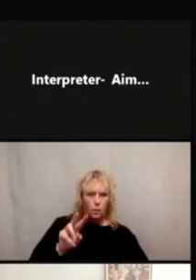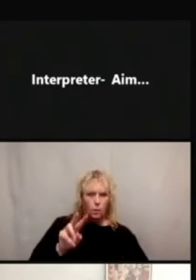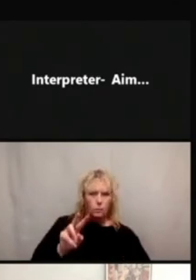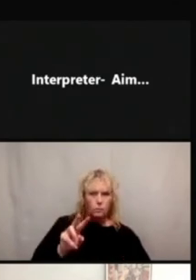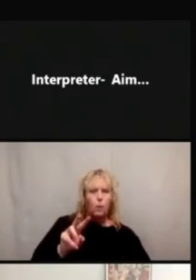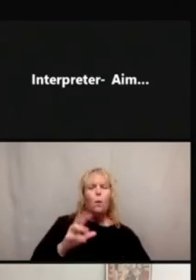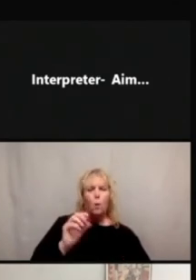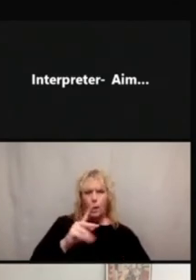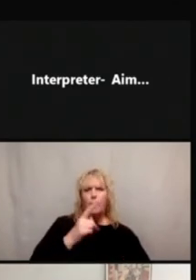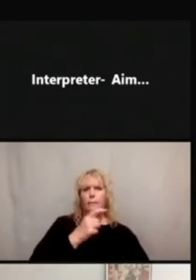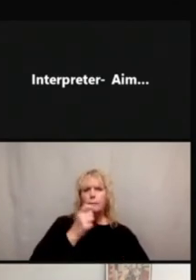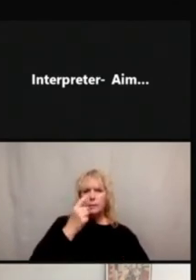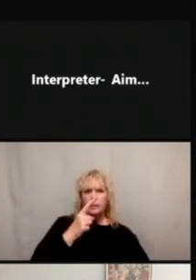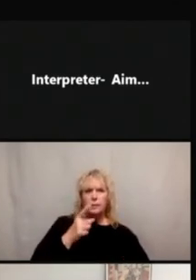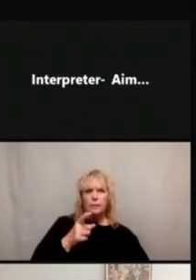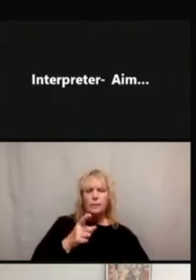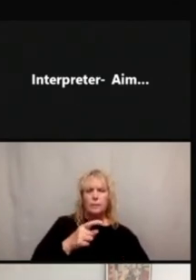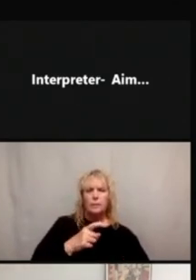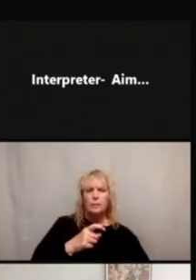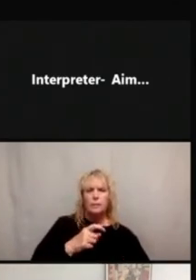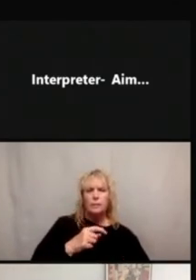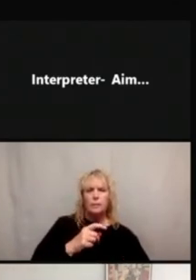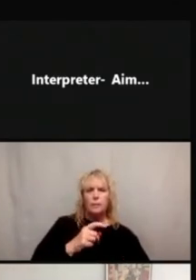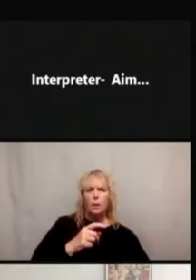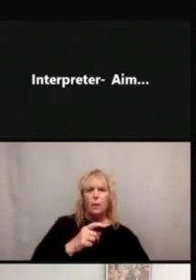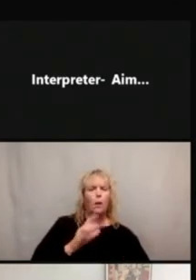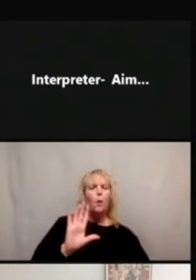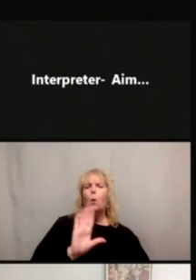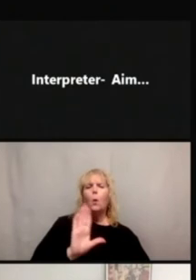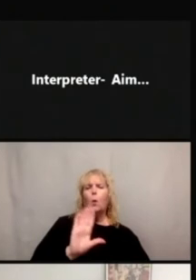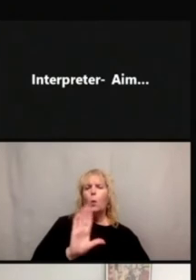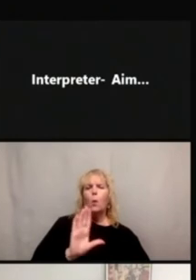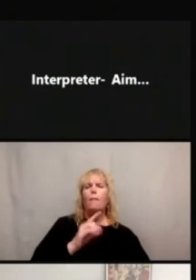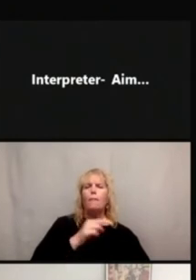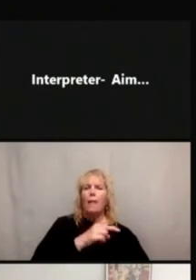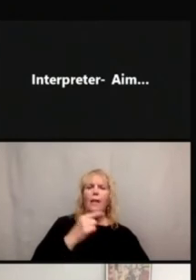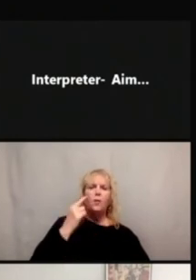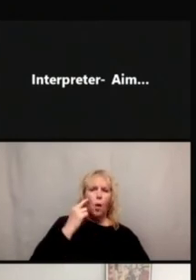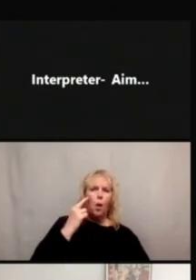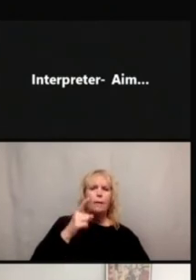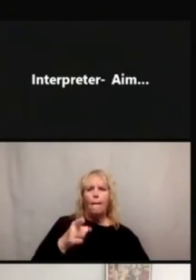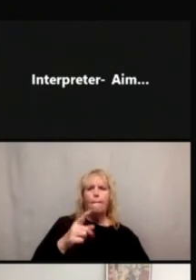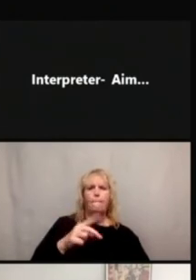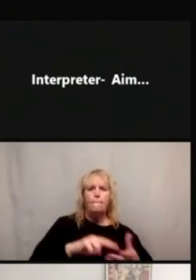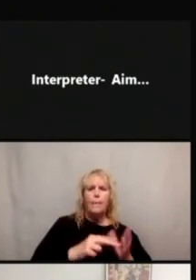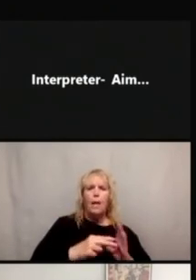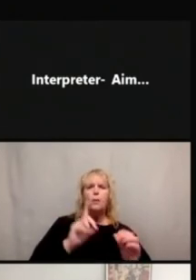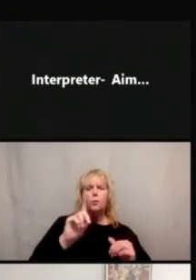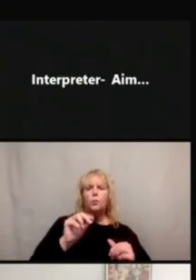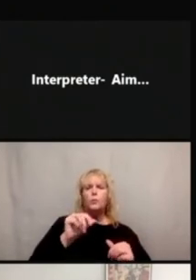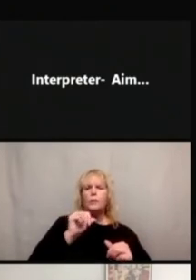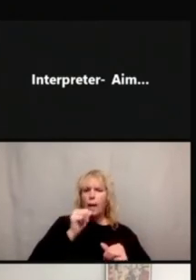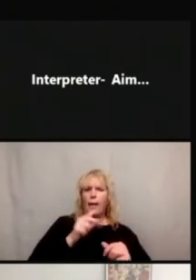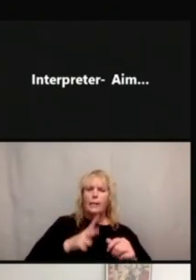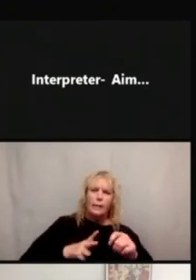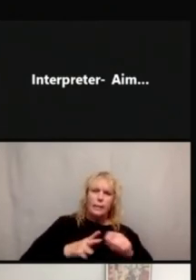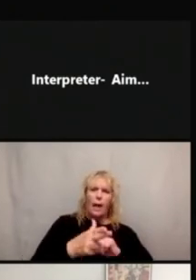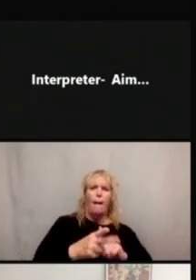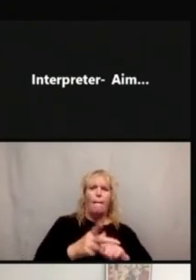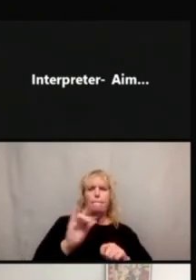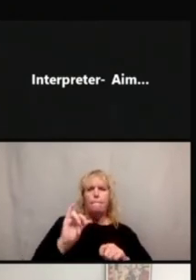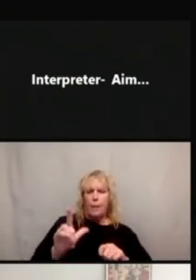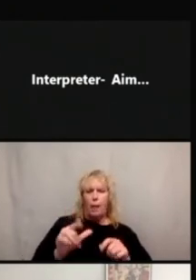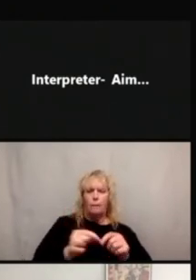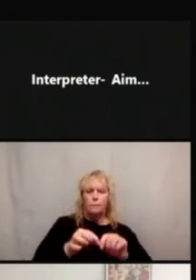pill, or actually, no, a few participants thought it specifically meant not to cut your pill, like one pill